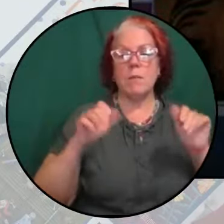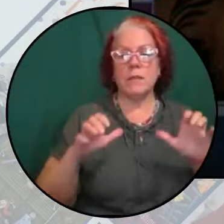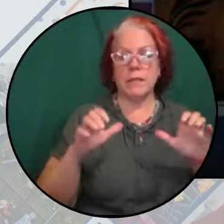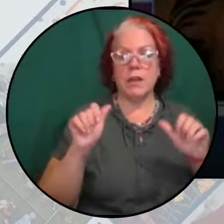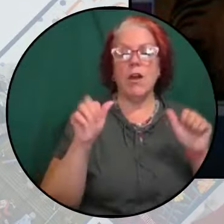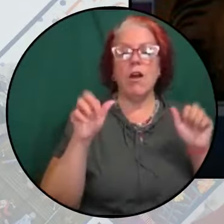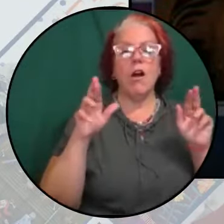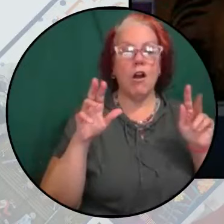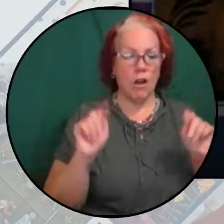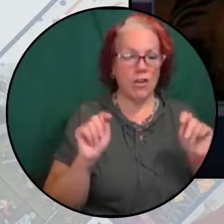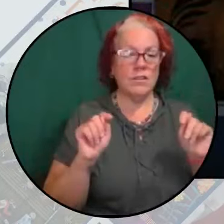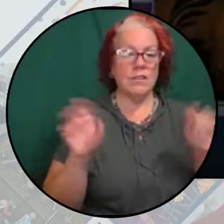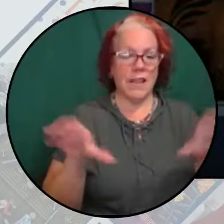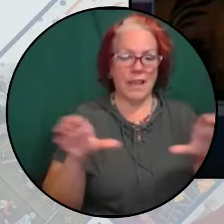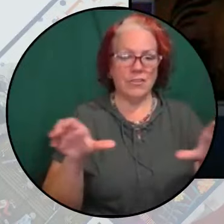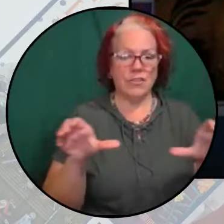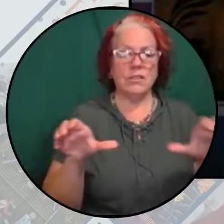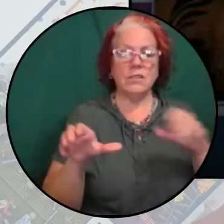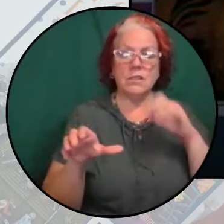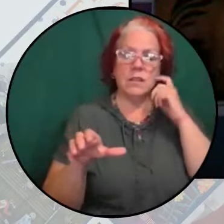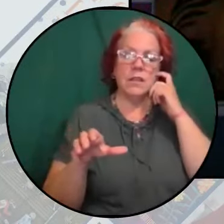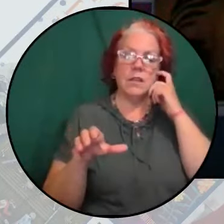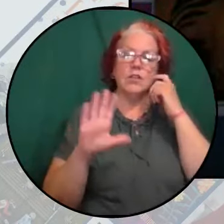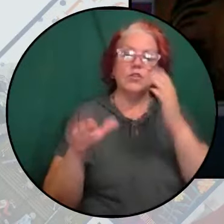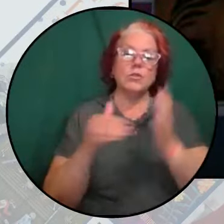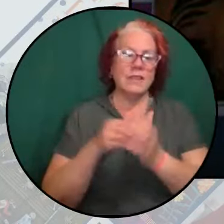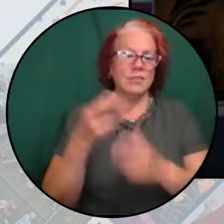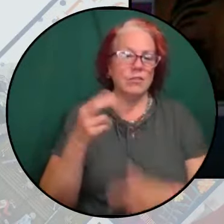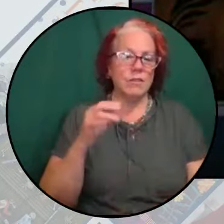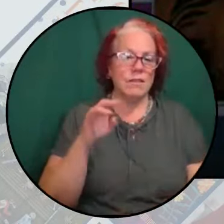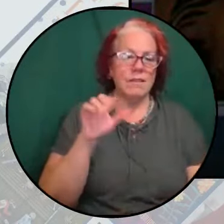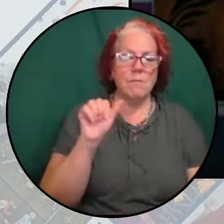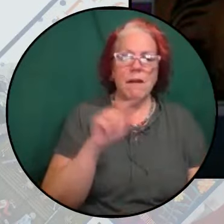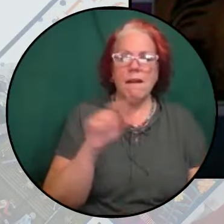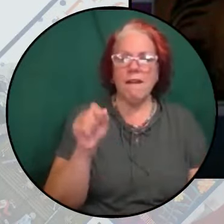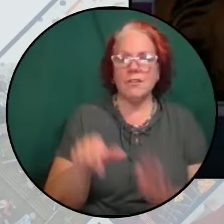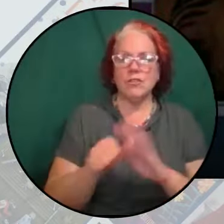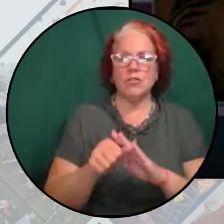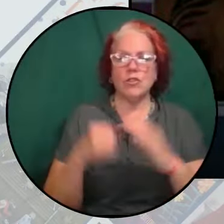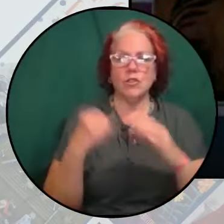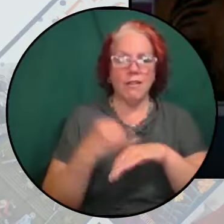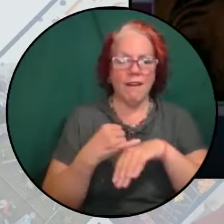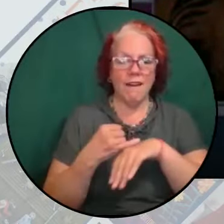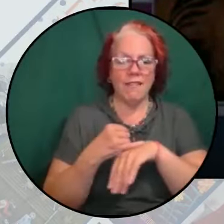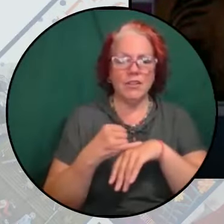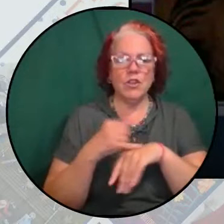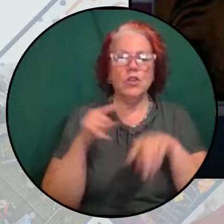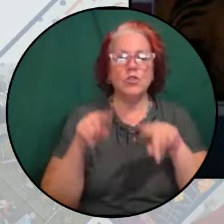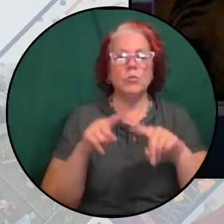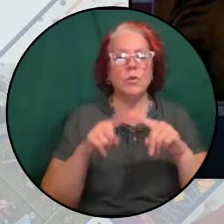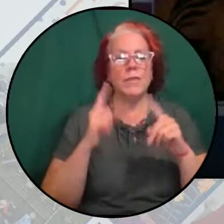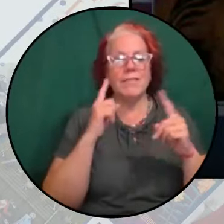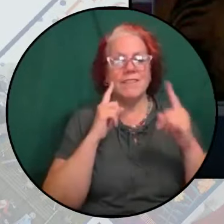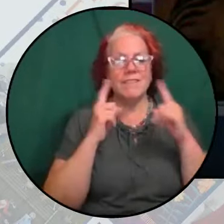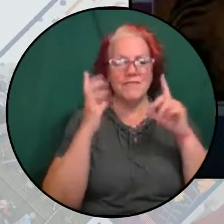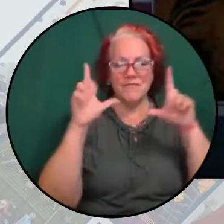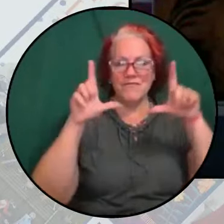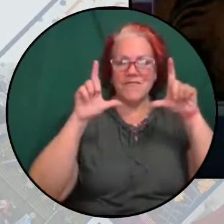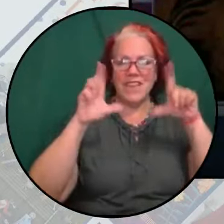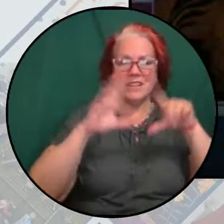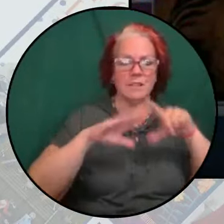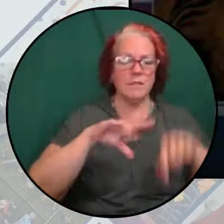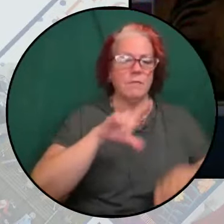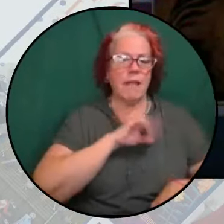and across Turtle Island to put the face of Palestine as the eyes of Gaza on every corner and every roadway